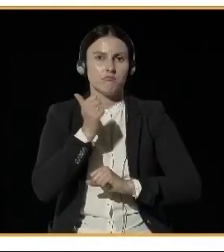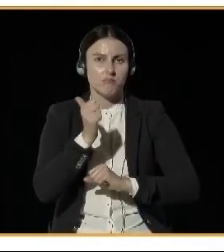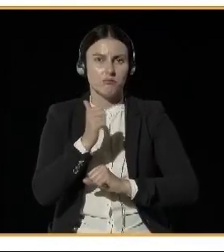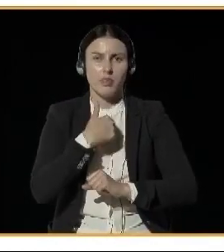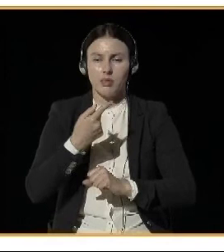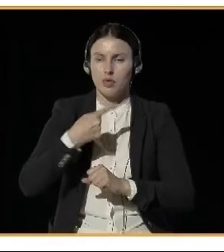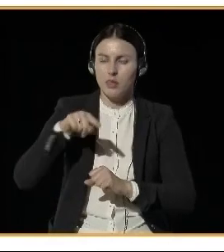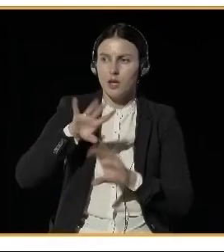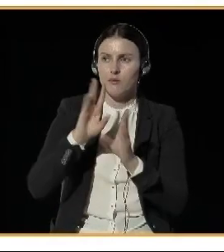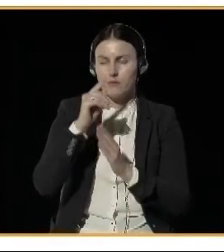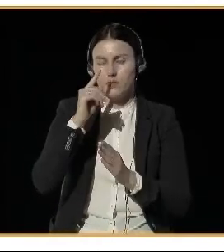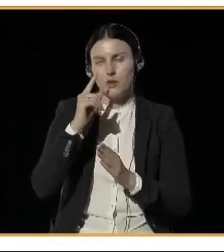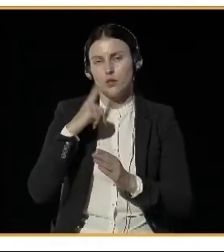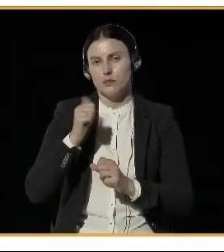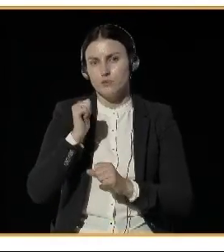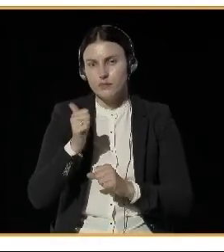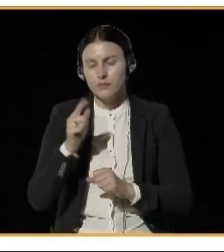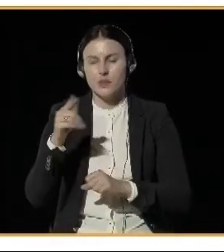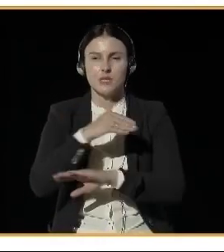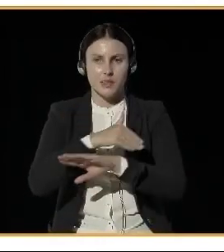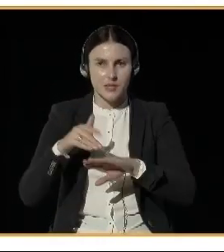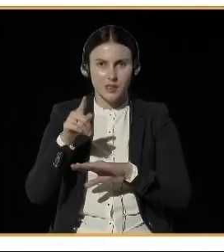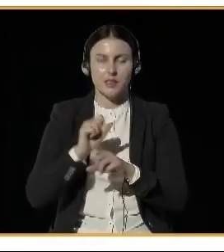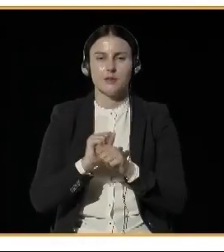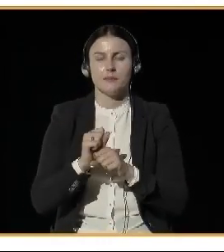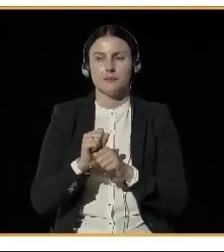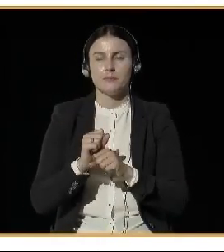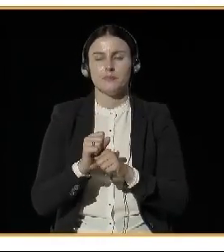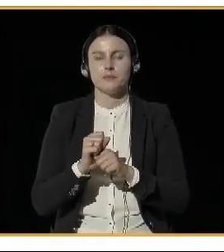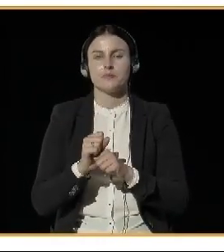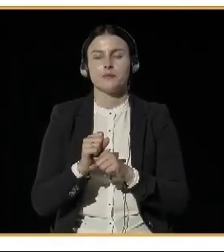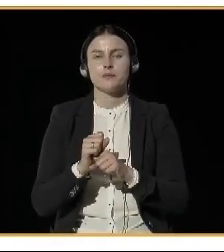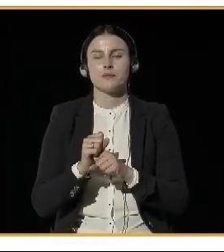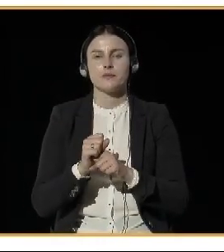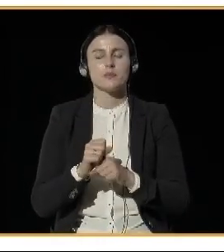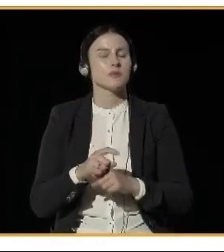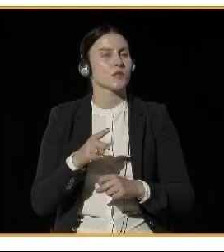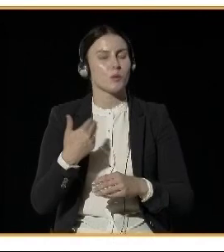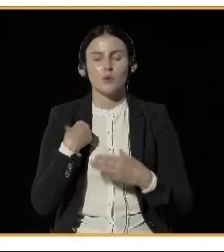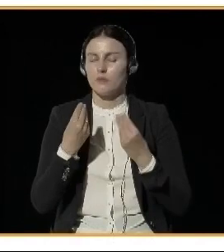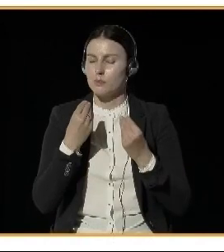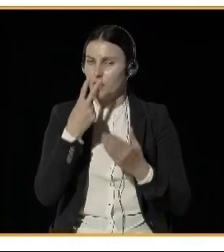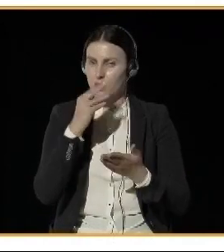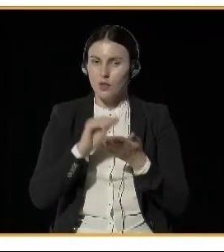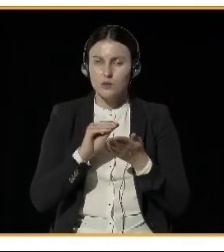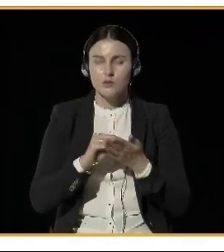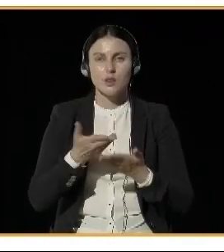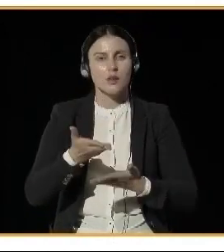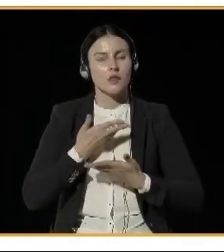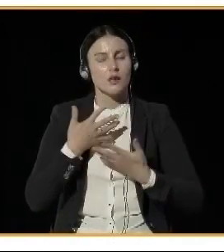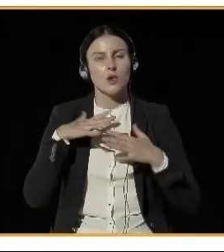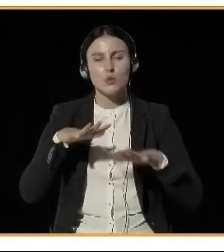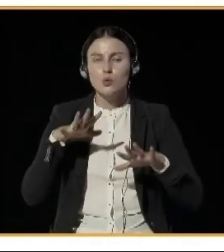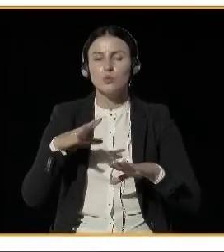Svava and Vrit and Magdalena and Natalia. It was great experience. We learned a lot. We exchanged the knowledge.